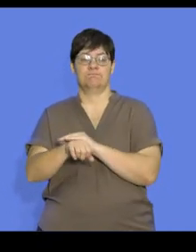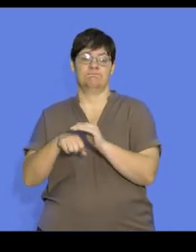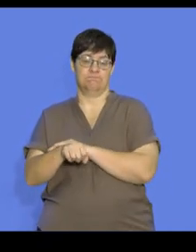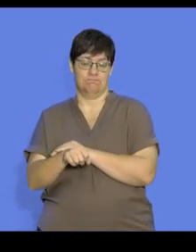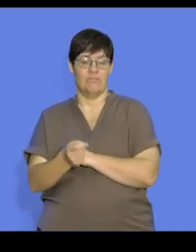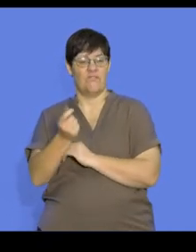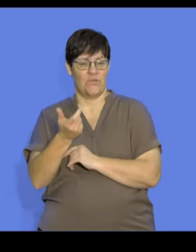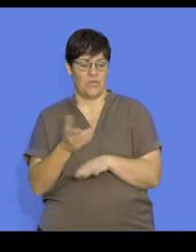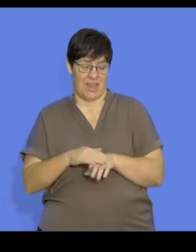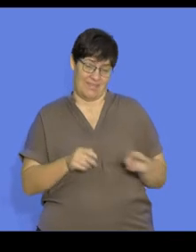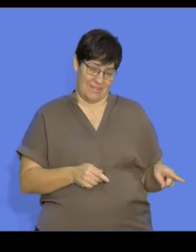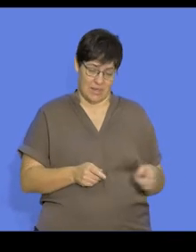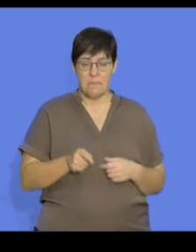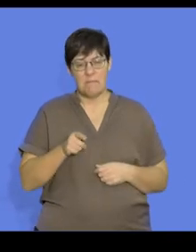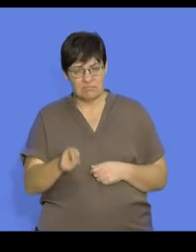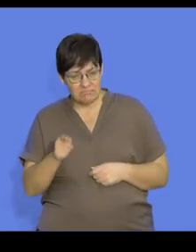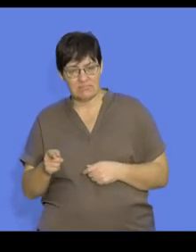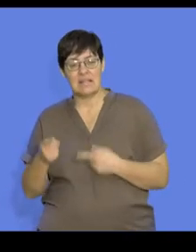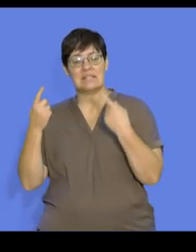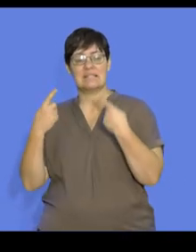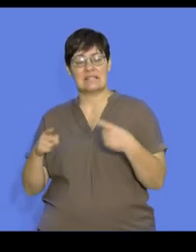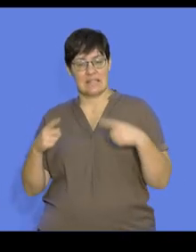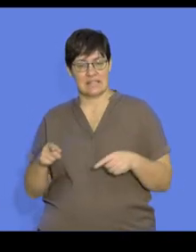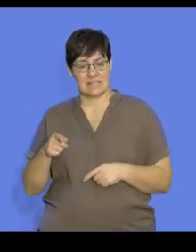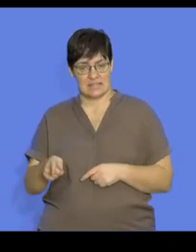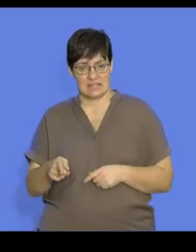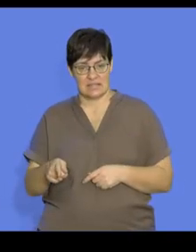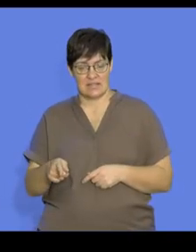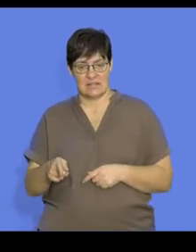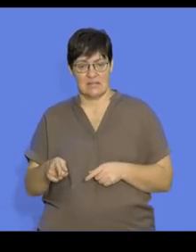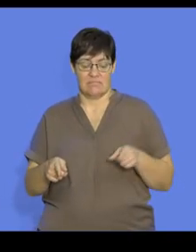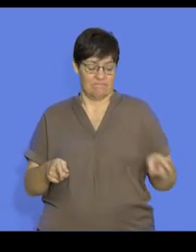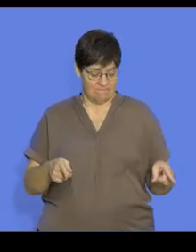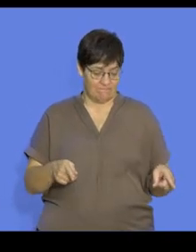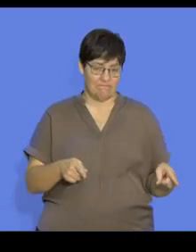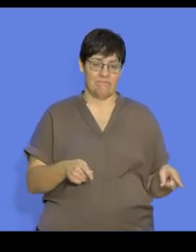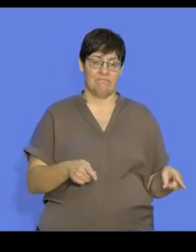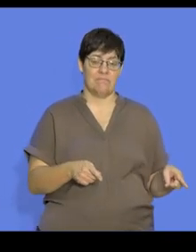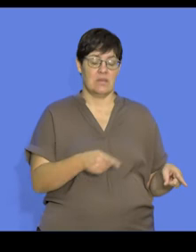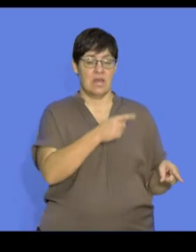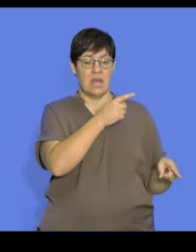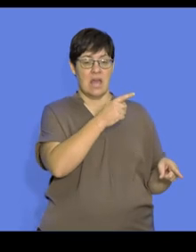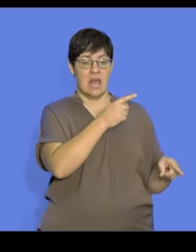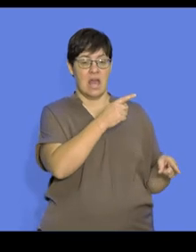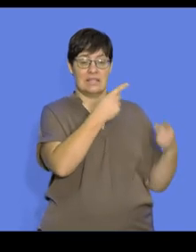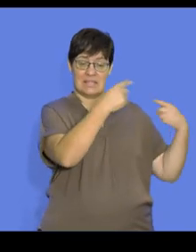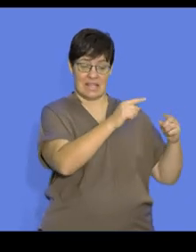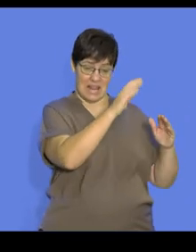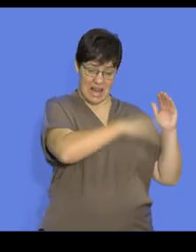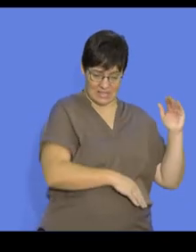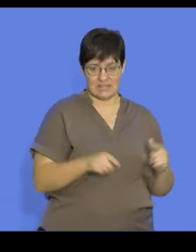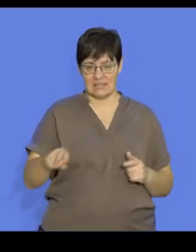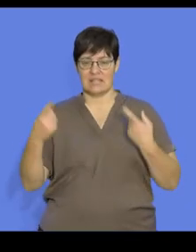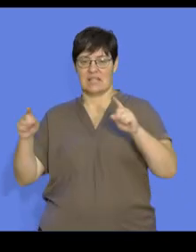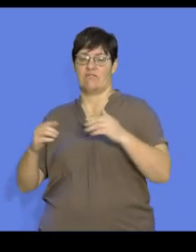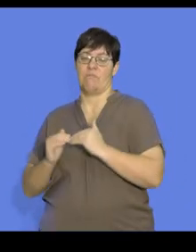however the success of external fertilisation is significantly less when compared to internal fertilisation.